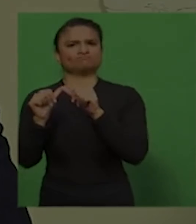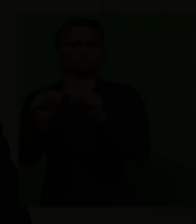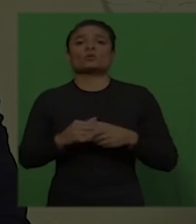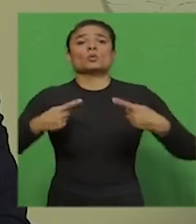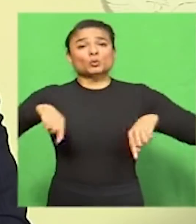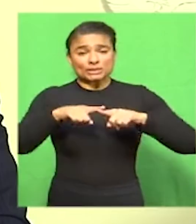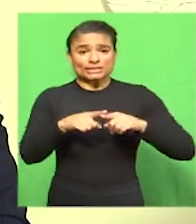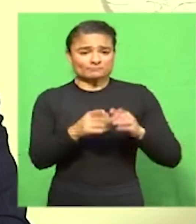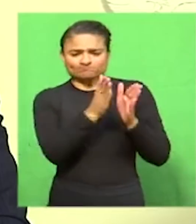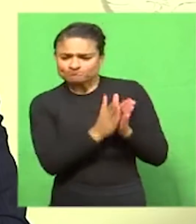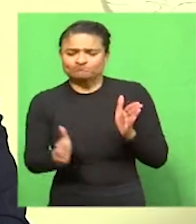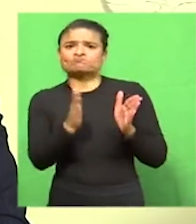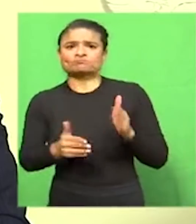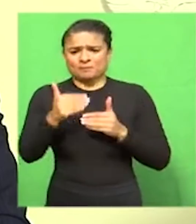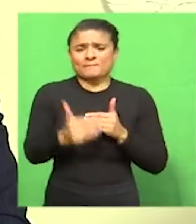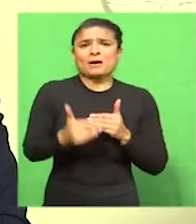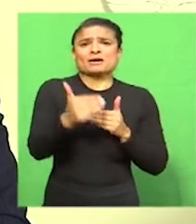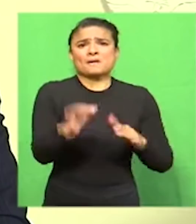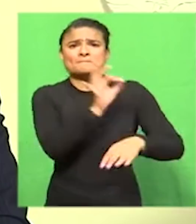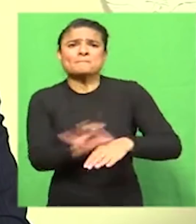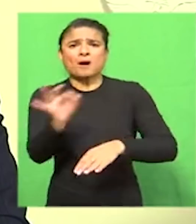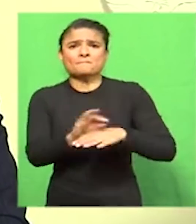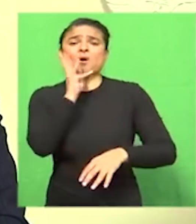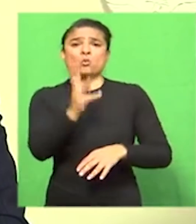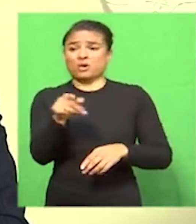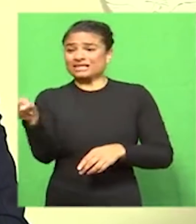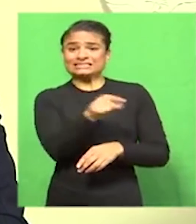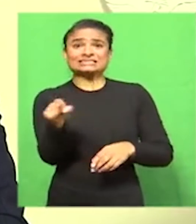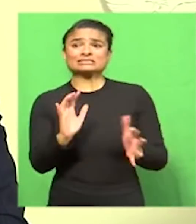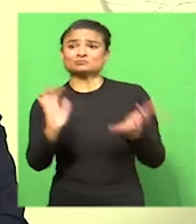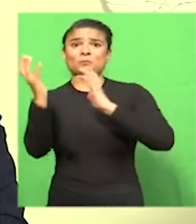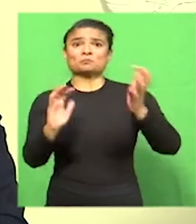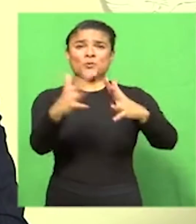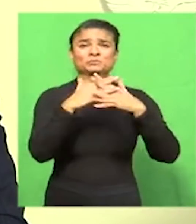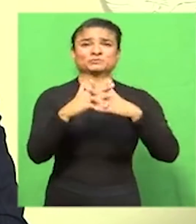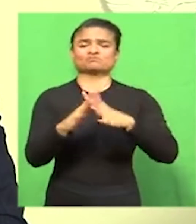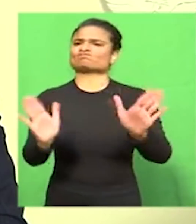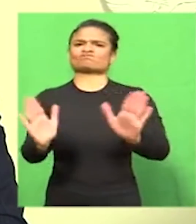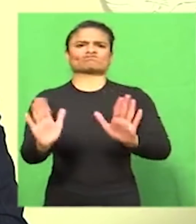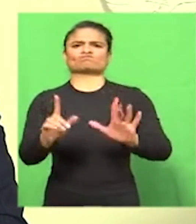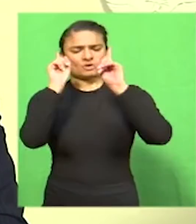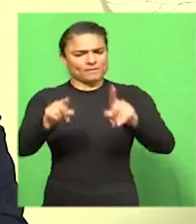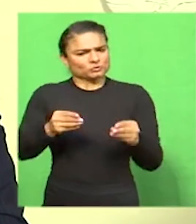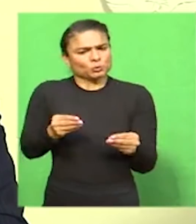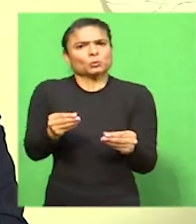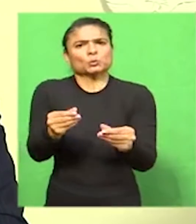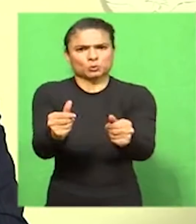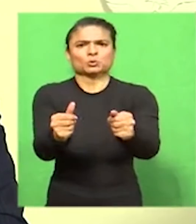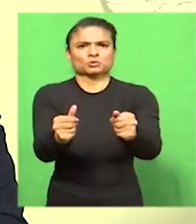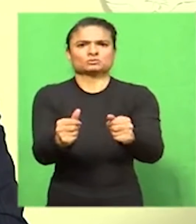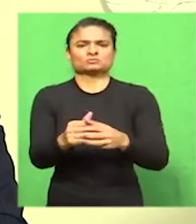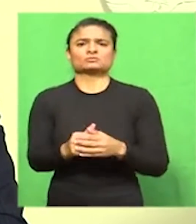factories. There will be further arrests, particularly of those who conceptualised, who planned